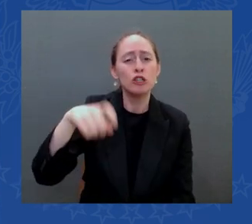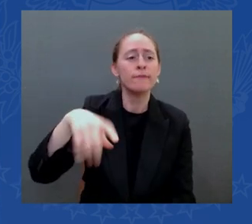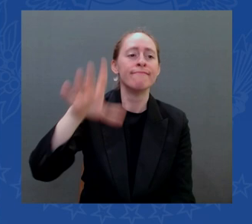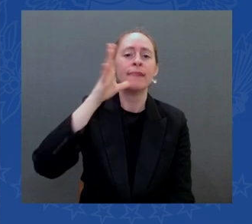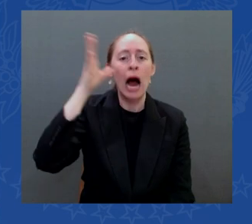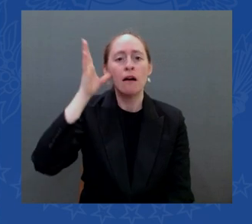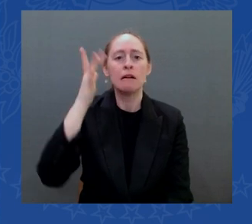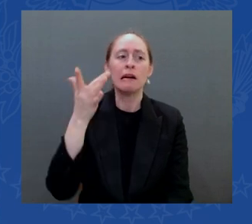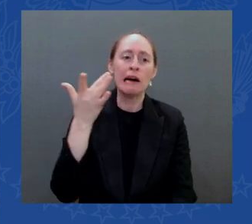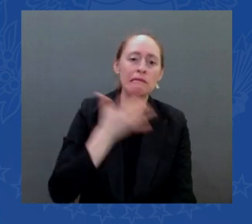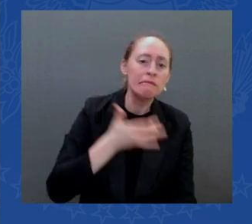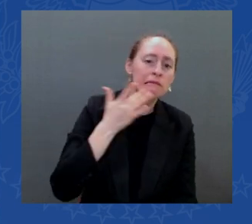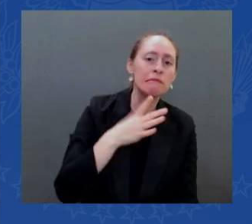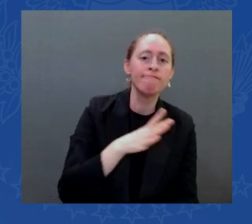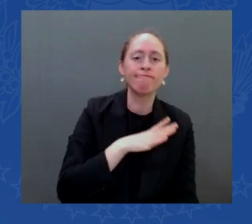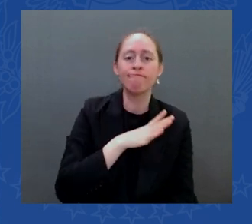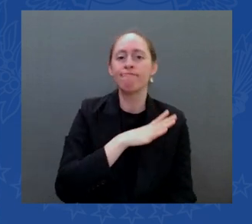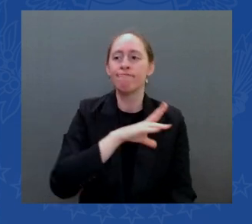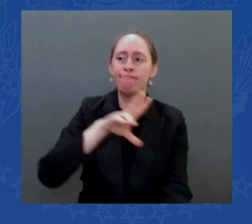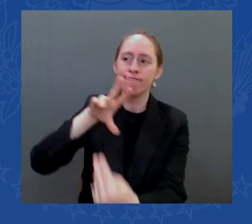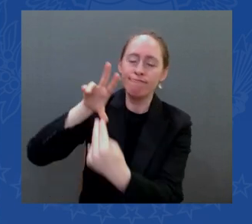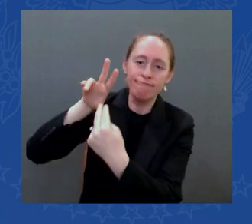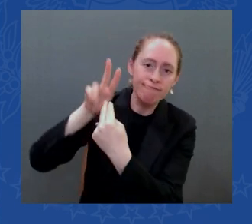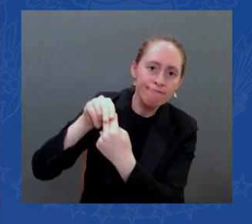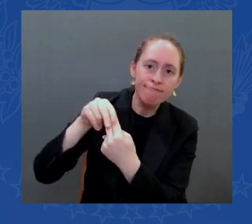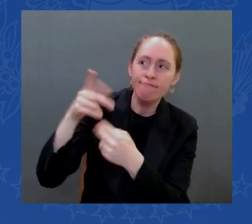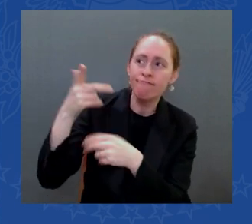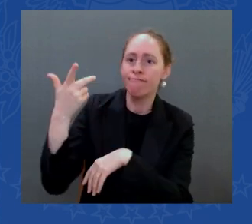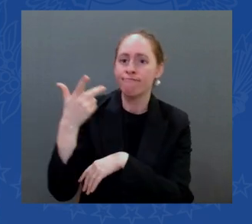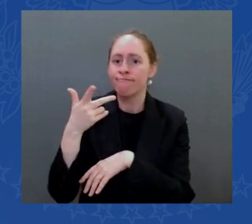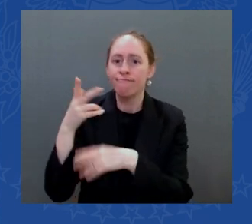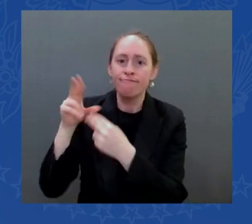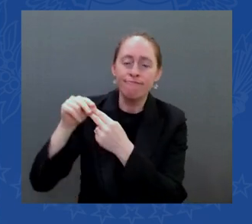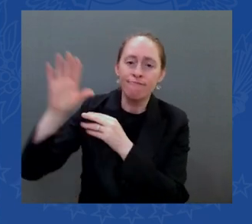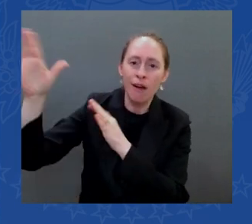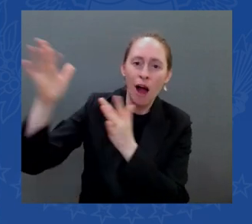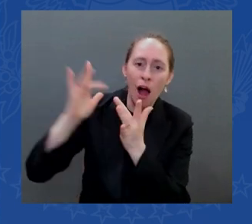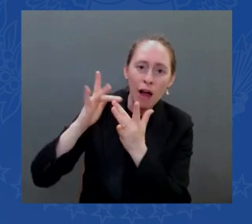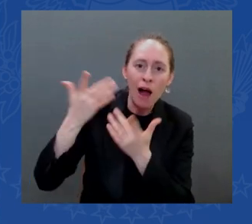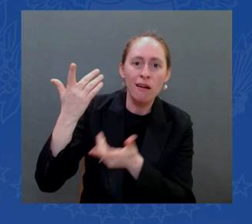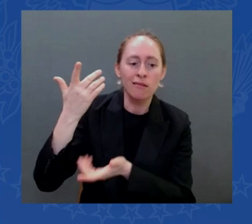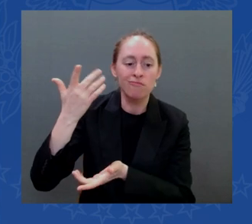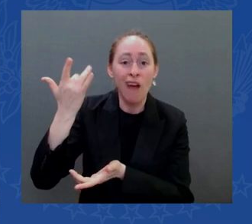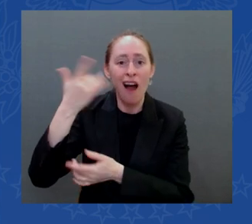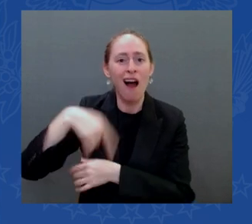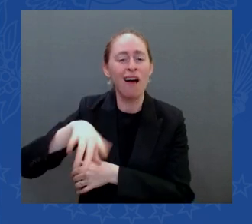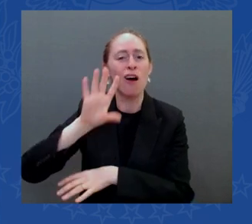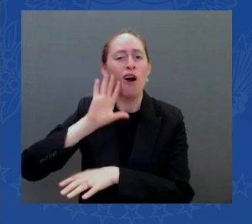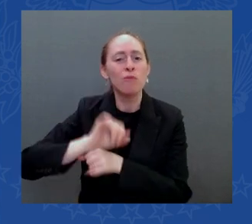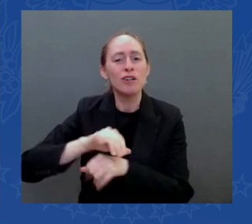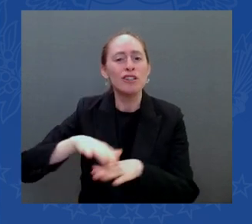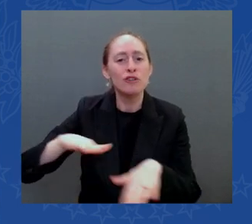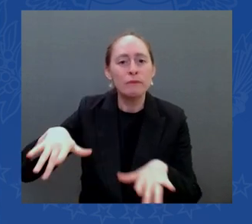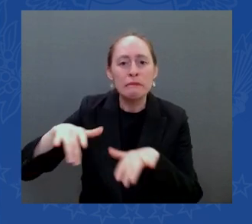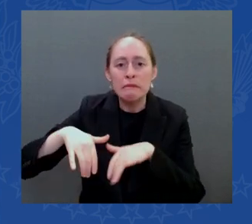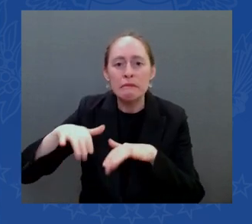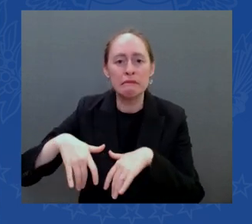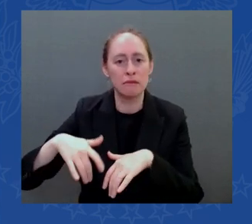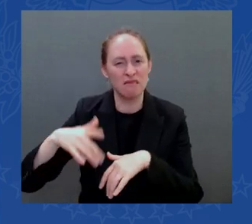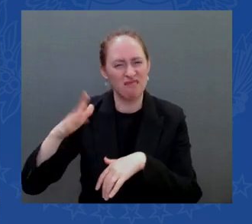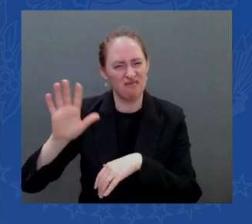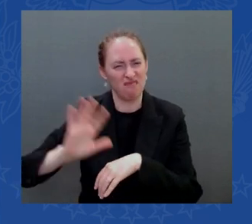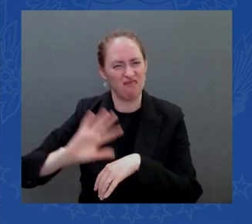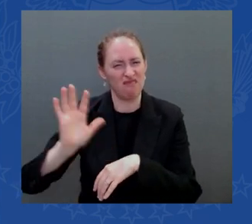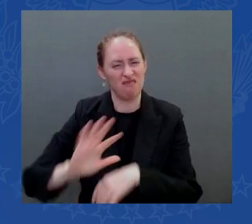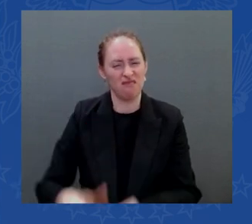literally folks look the law also builds up our our resilience to extreme weather 15 years ago this